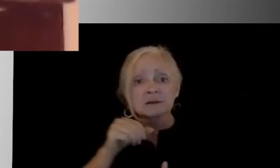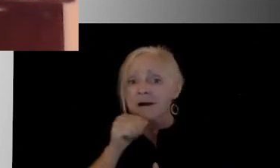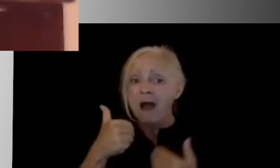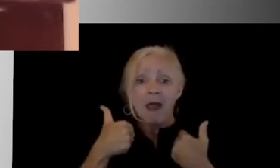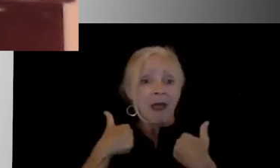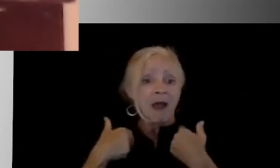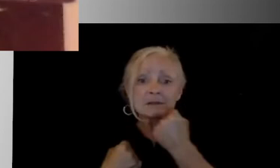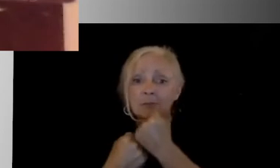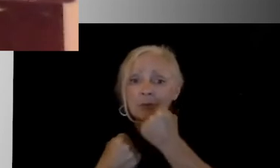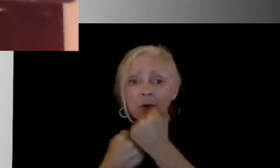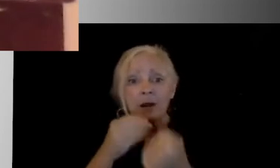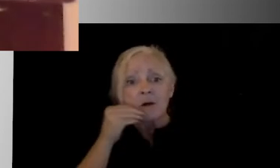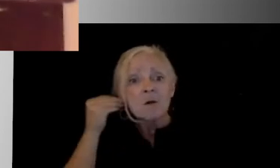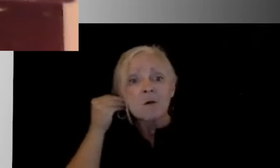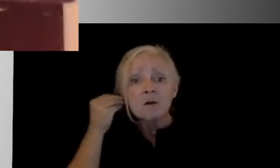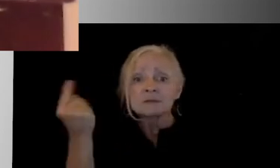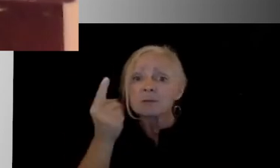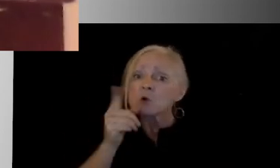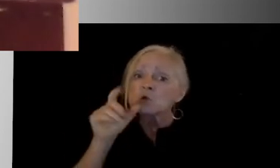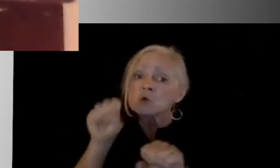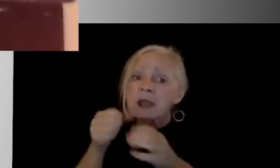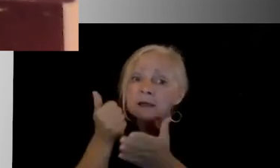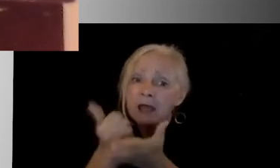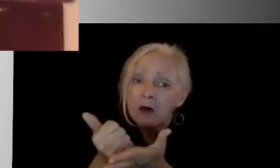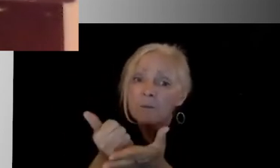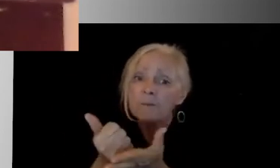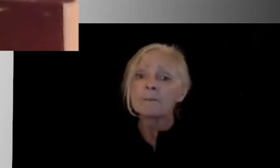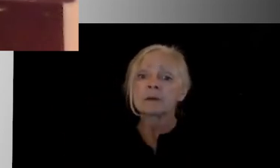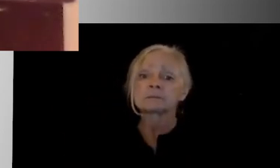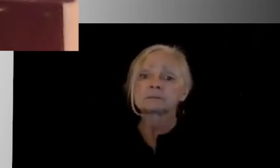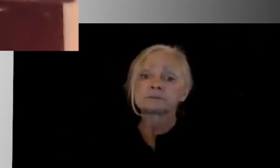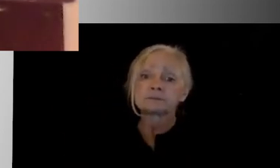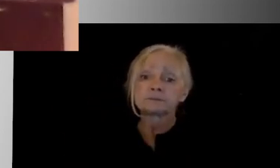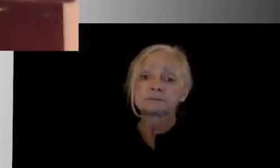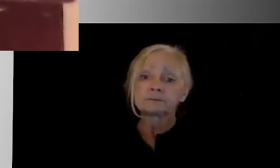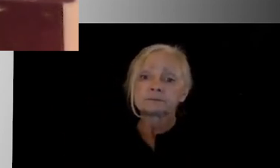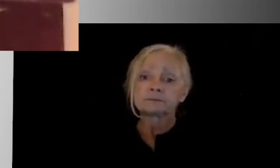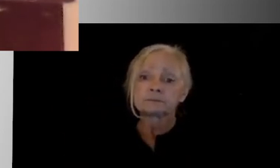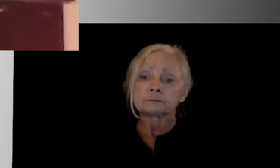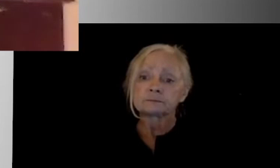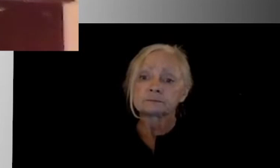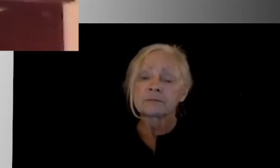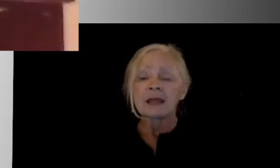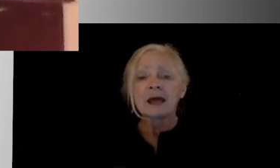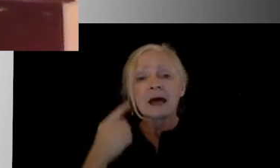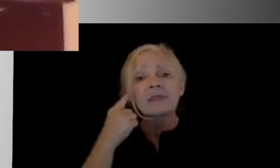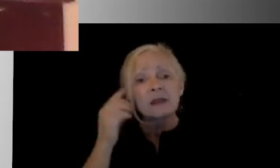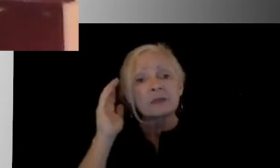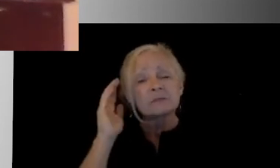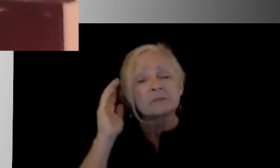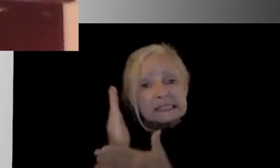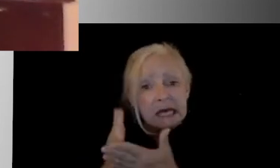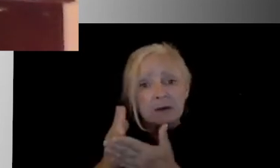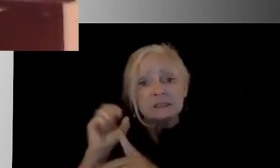that reinforcement that a teacher or a teacher and other adults in the classroom would be able to provide. So I think there will be some situations, I